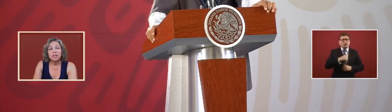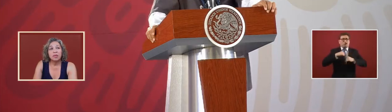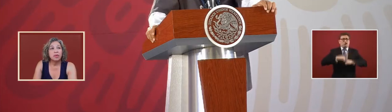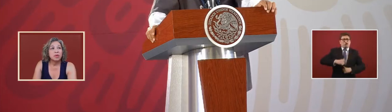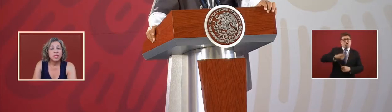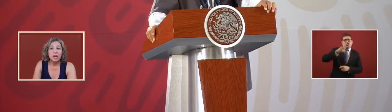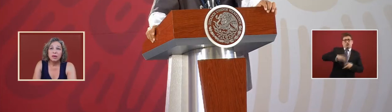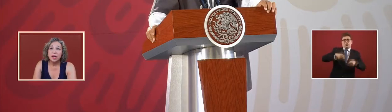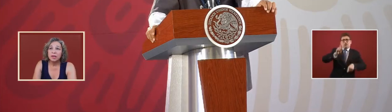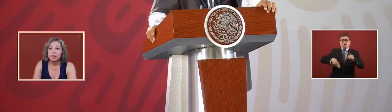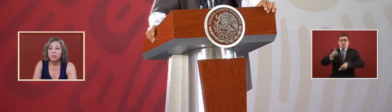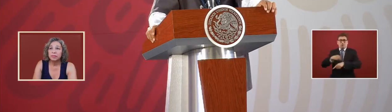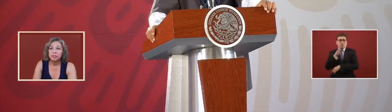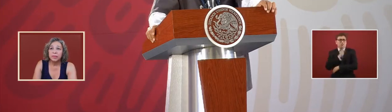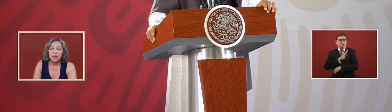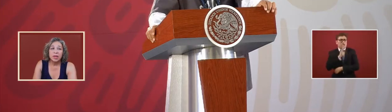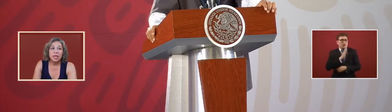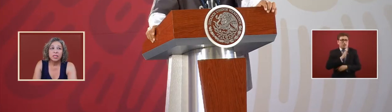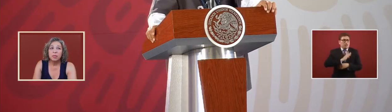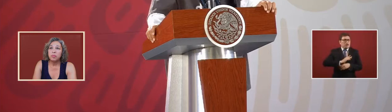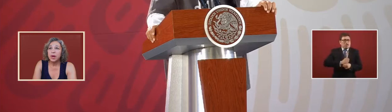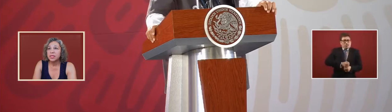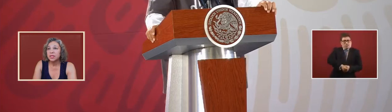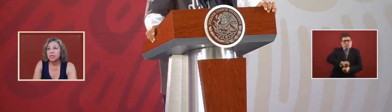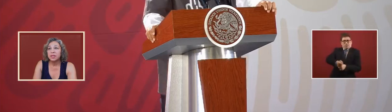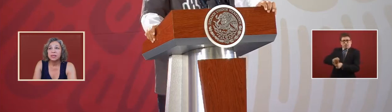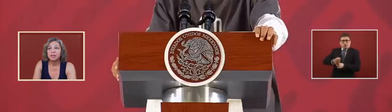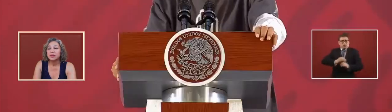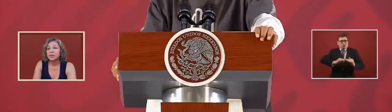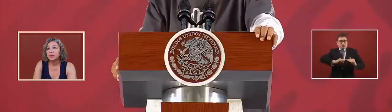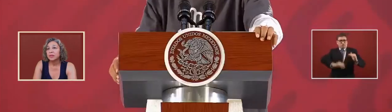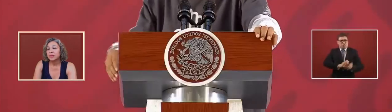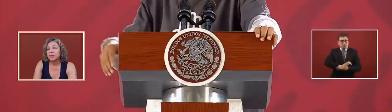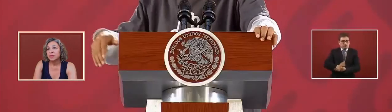he's authoritarian he's a repressor